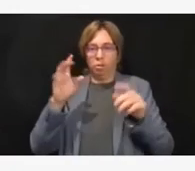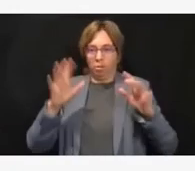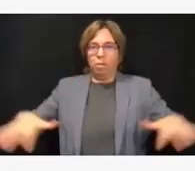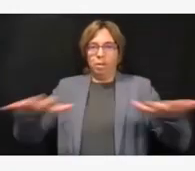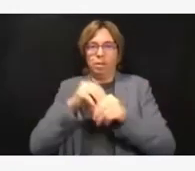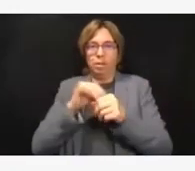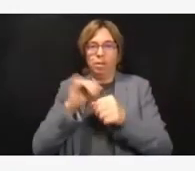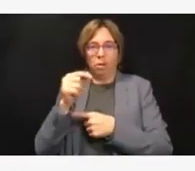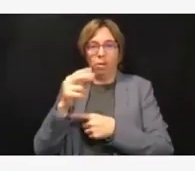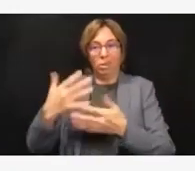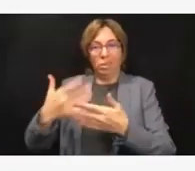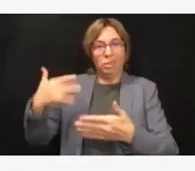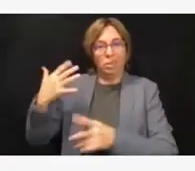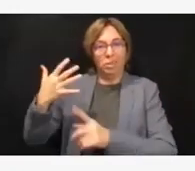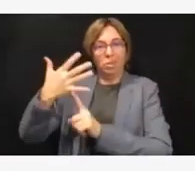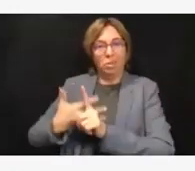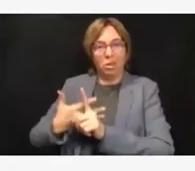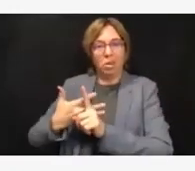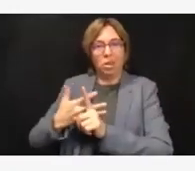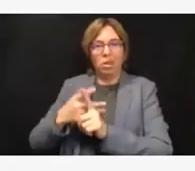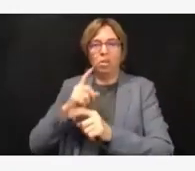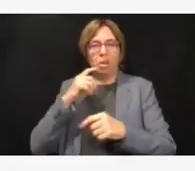short of remarkable. So thank you.